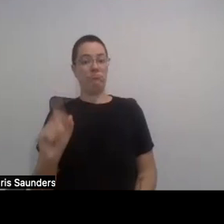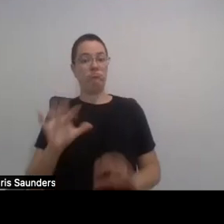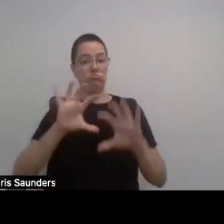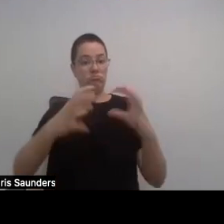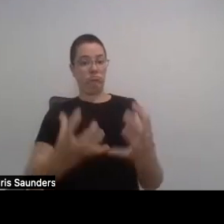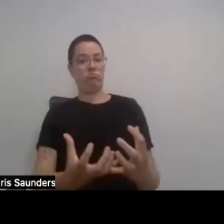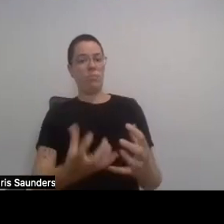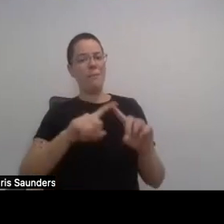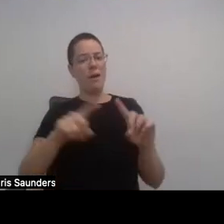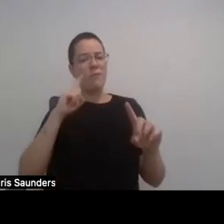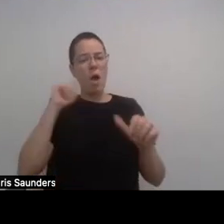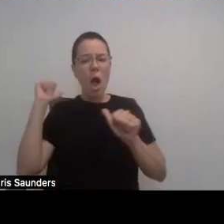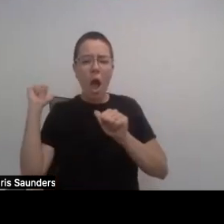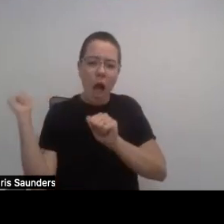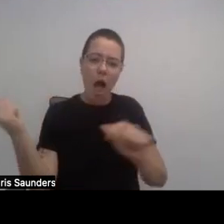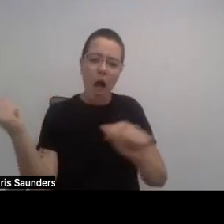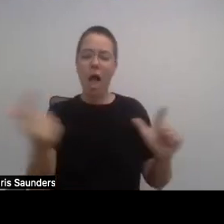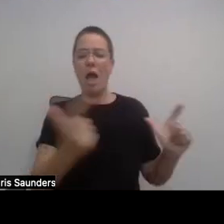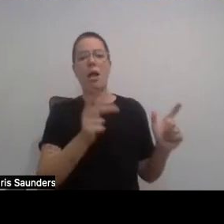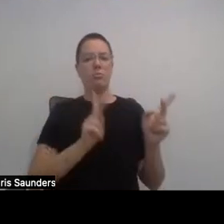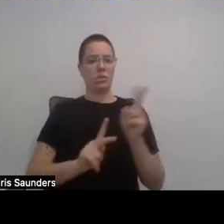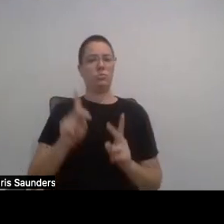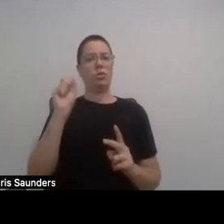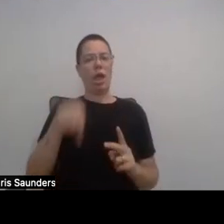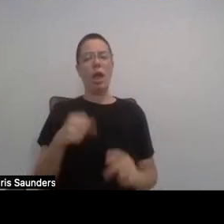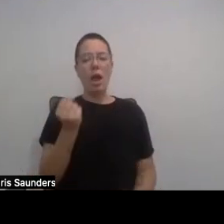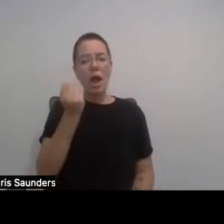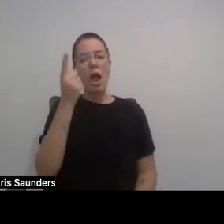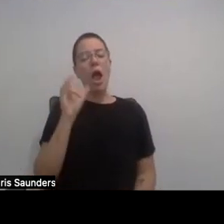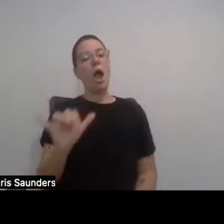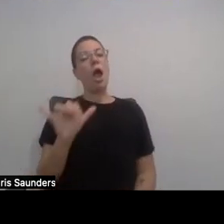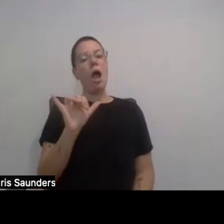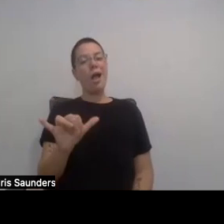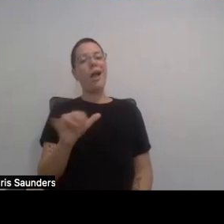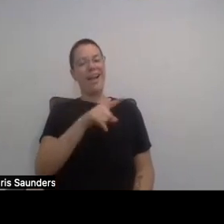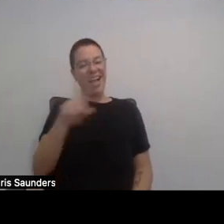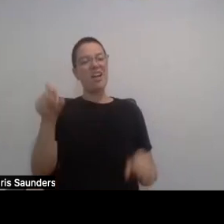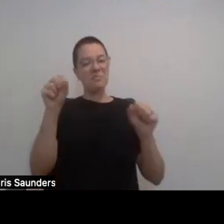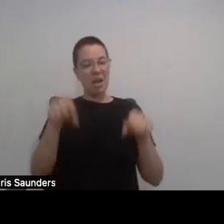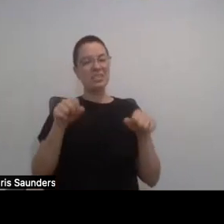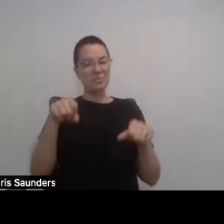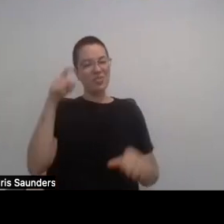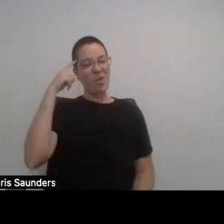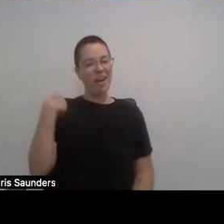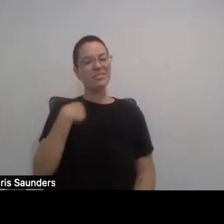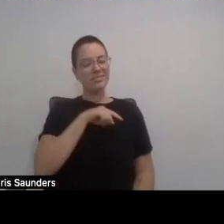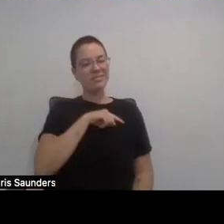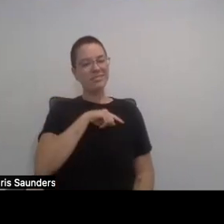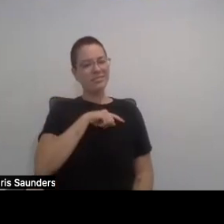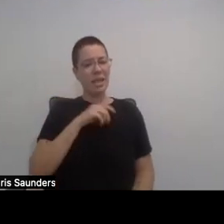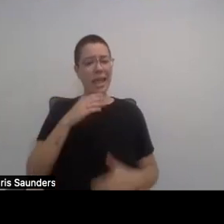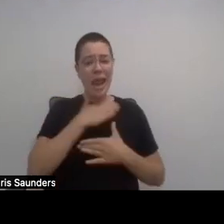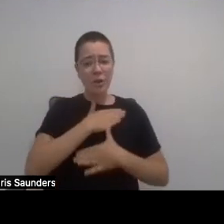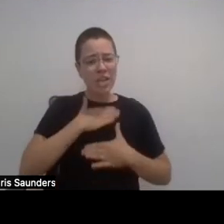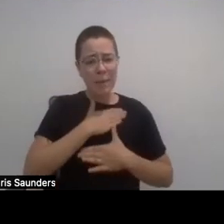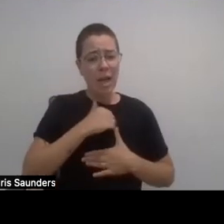all people to see what's possible, you know, for themselves. And not just in the entertainment industry, like the